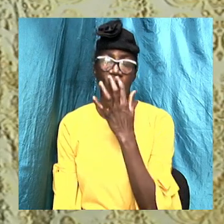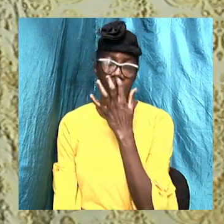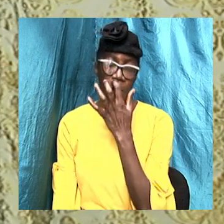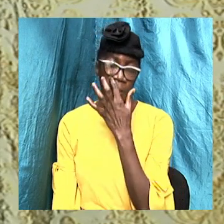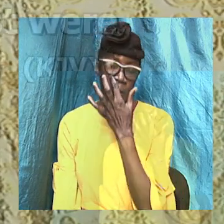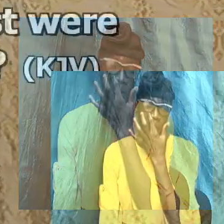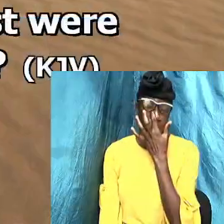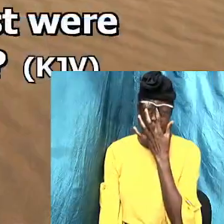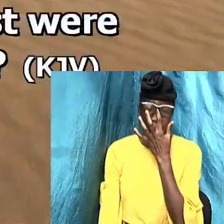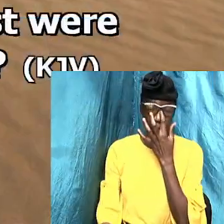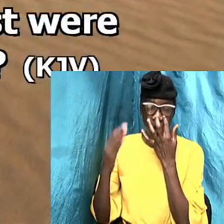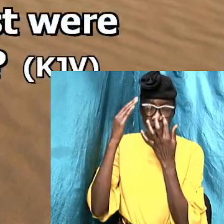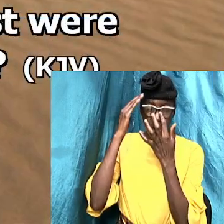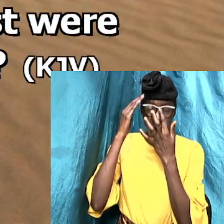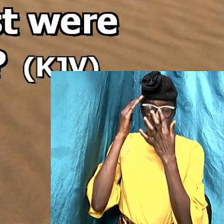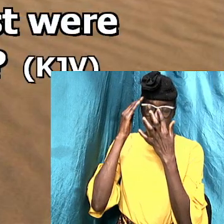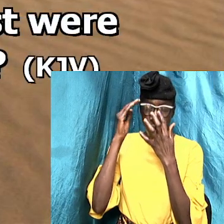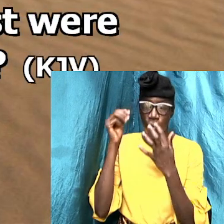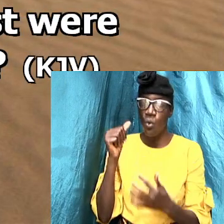Know he not